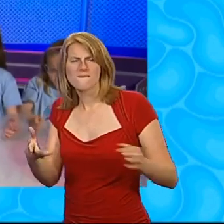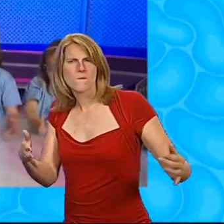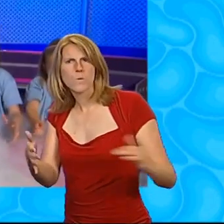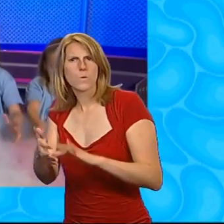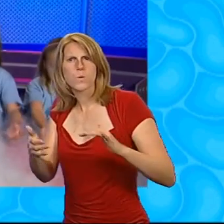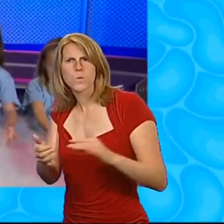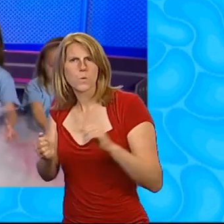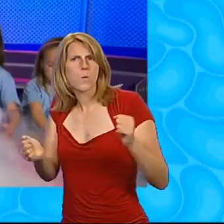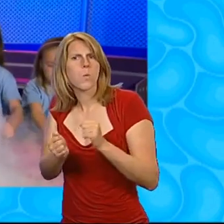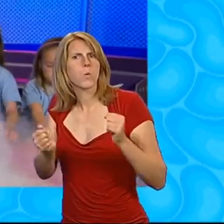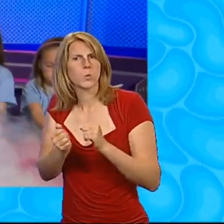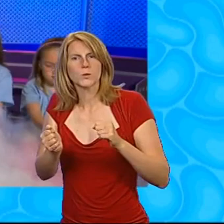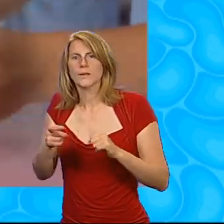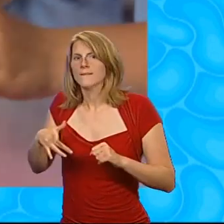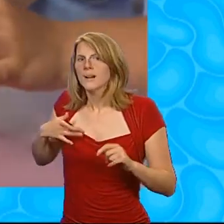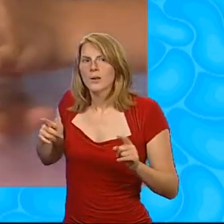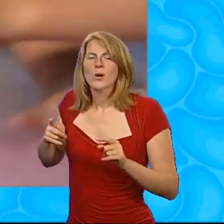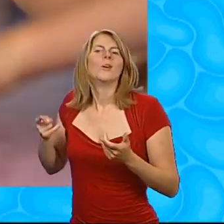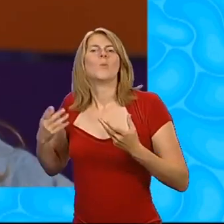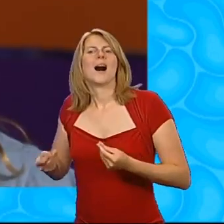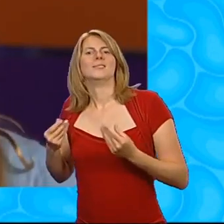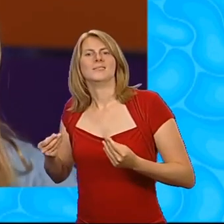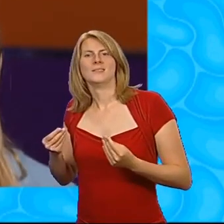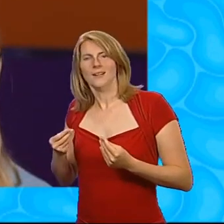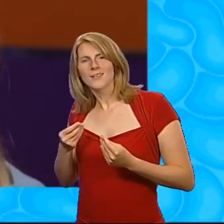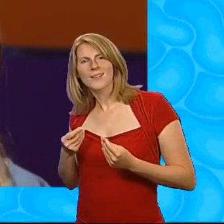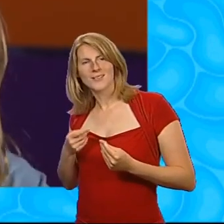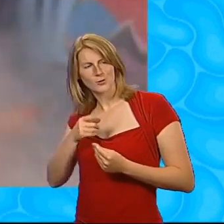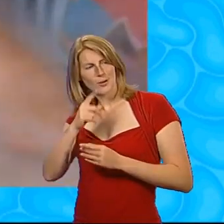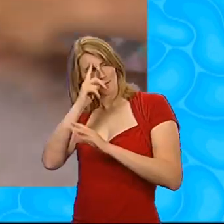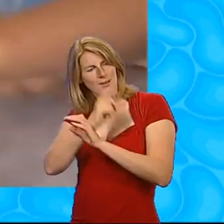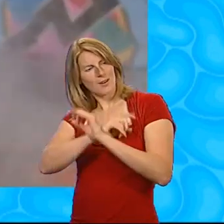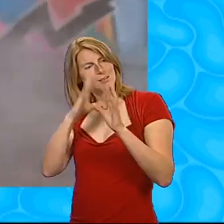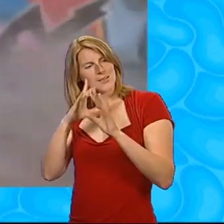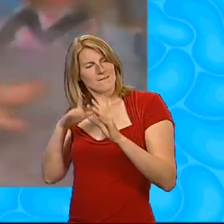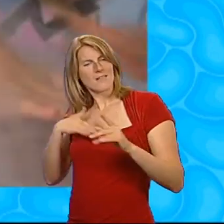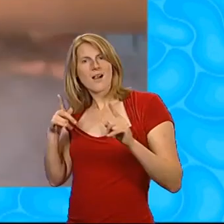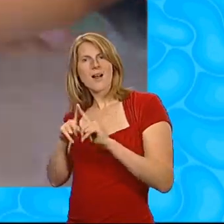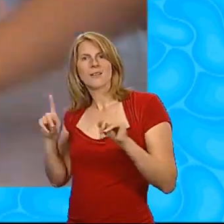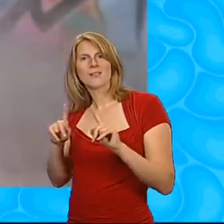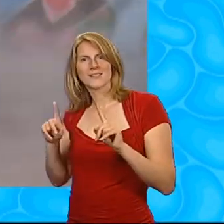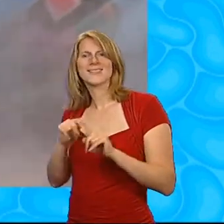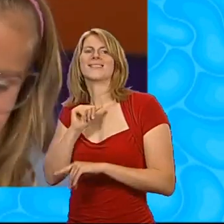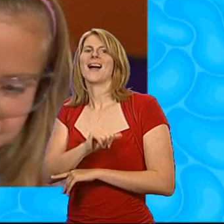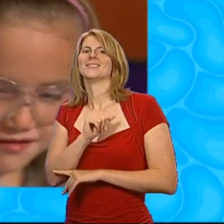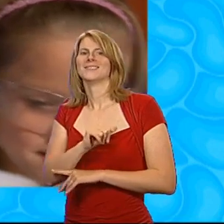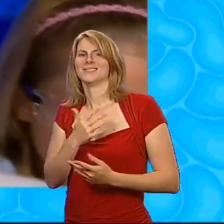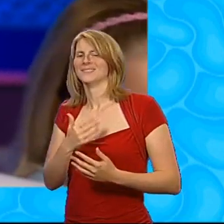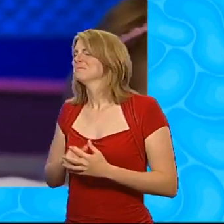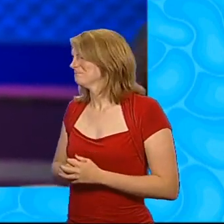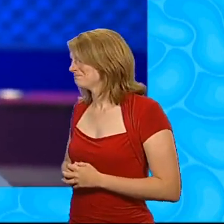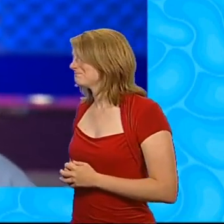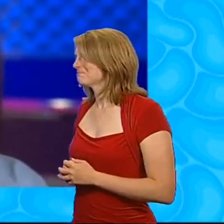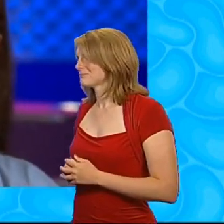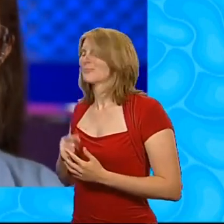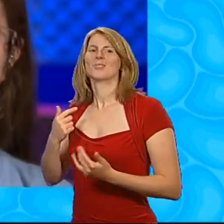It feels cold. Jay, what does it feel like? It feels wet. Yeah, and is it how you imagined it would feel, Alice? Yes.